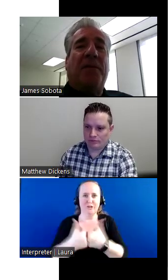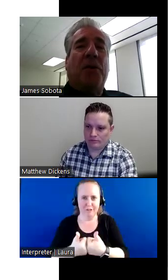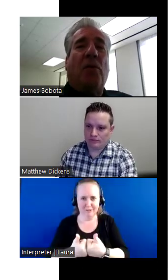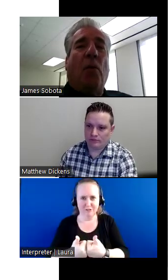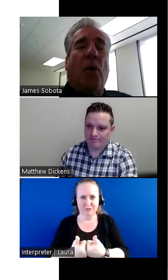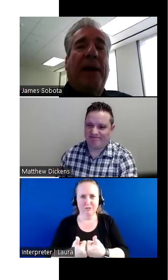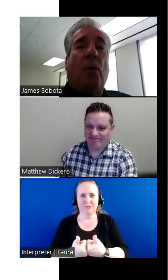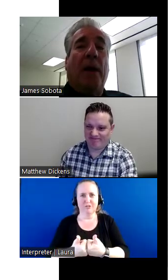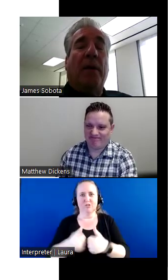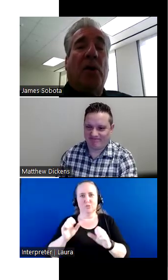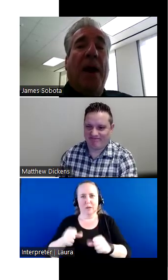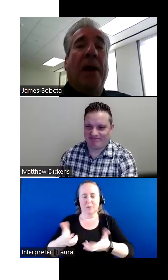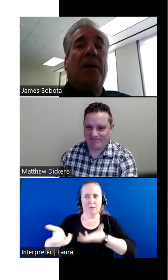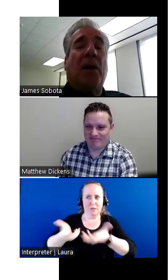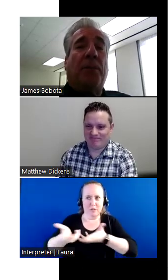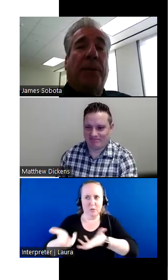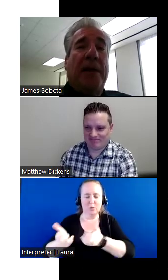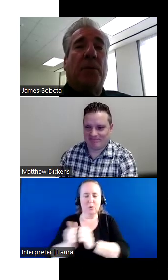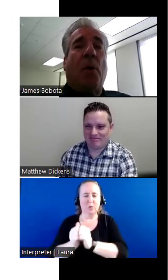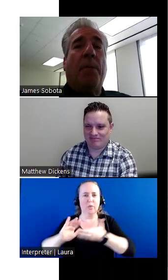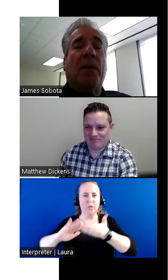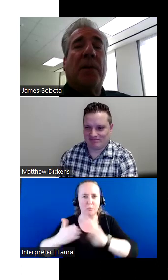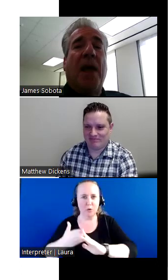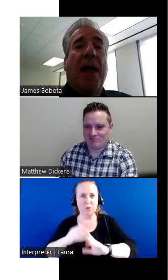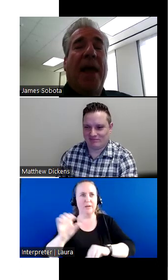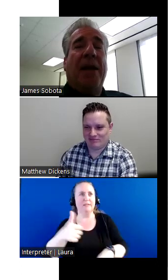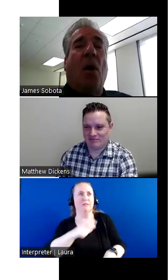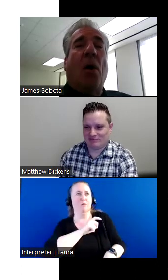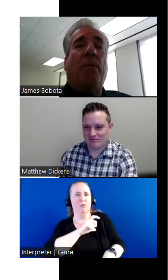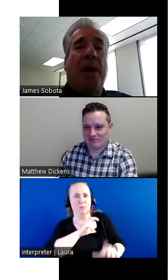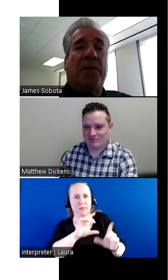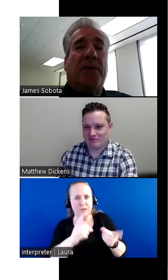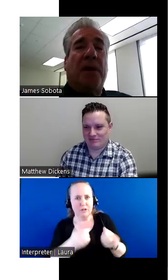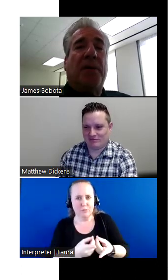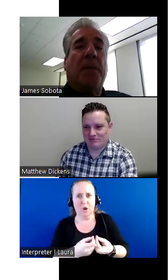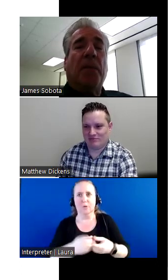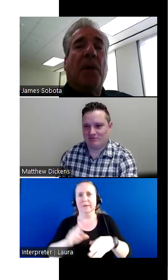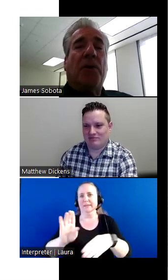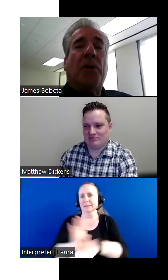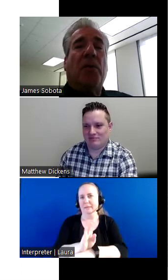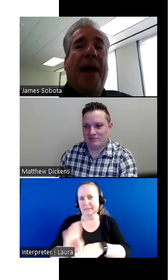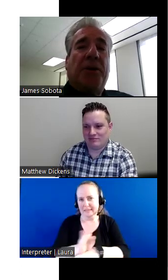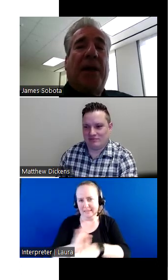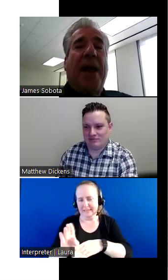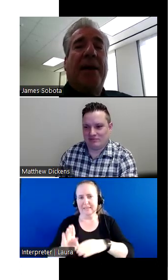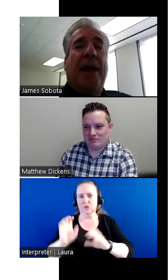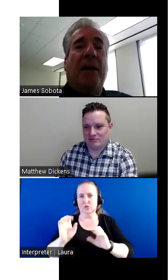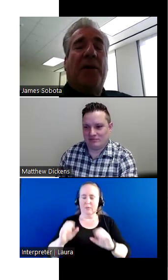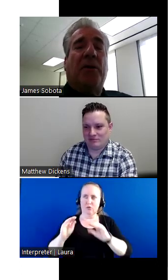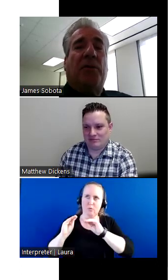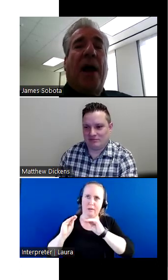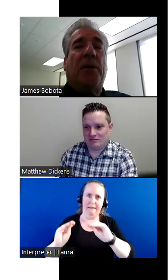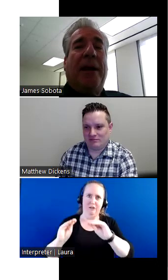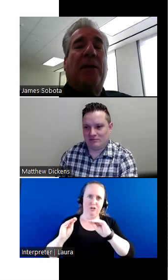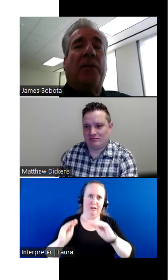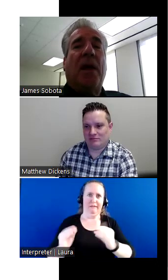have to working with communities of the police departments and our businesses to educate and